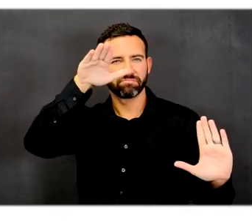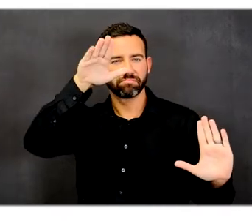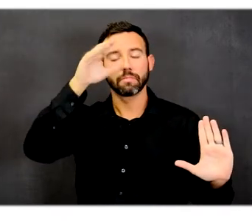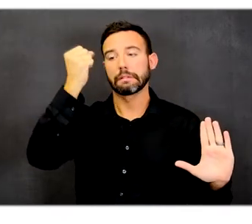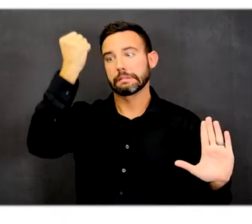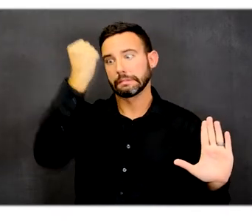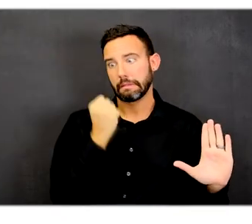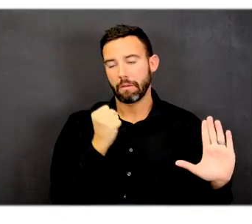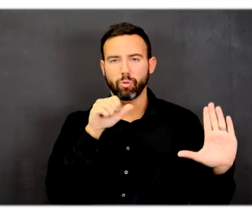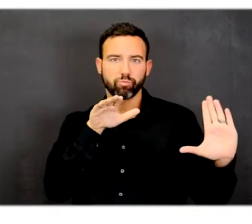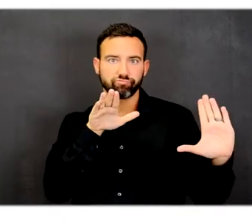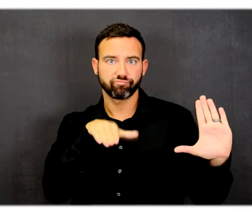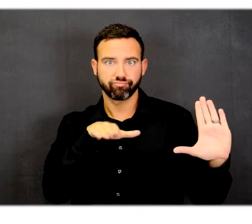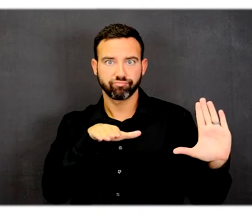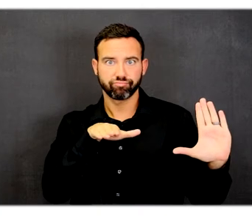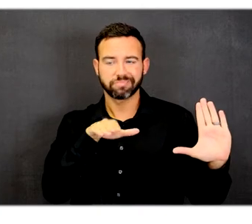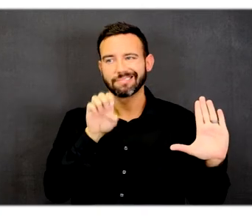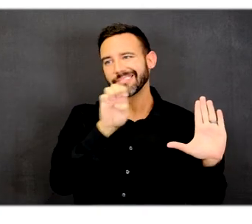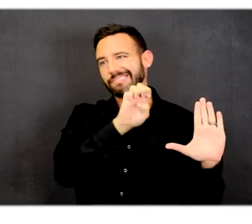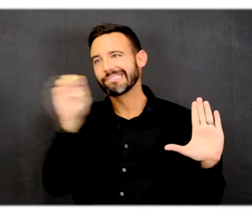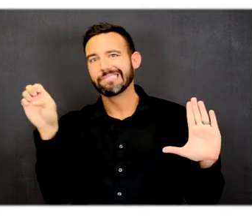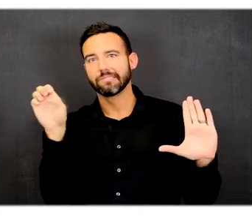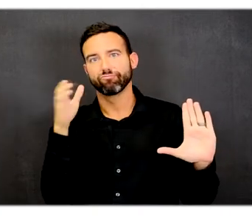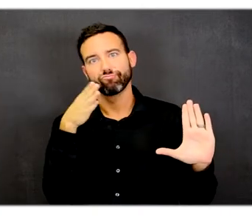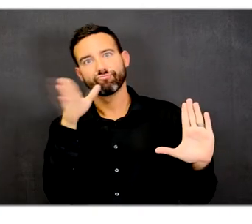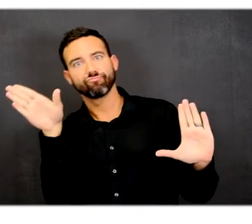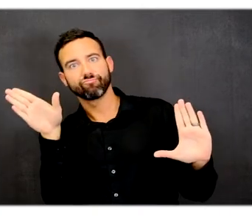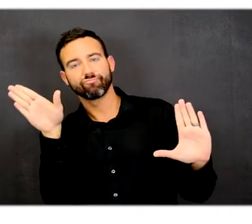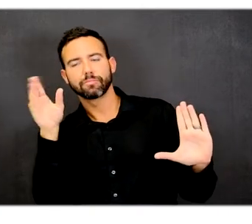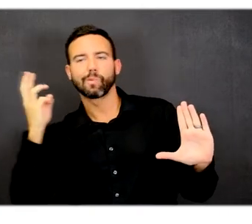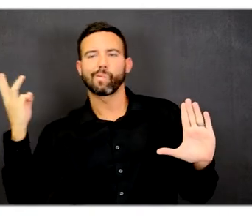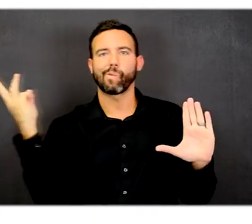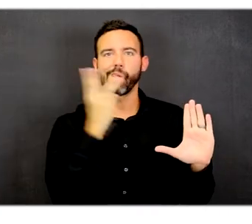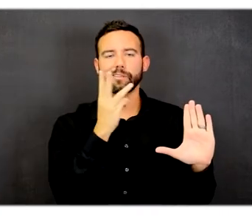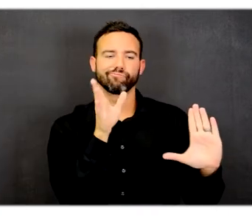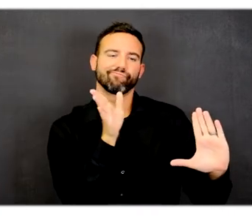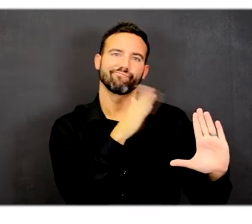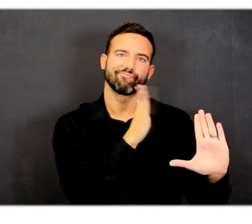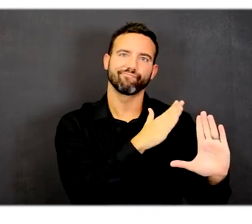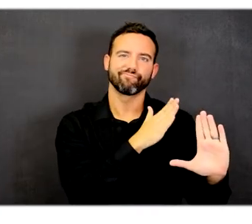south at the bottom, east is to the right and west is to the left.